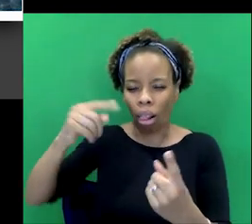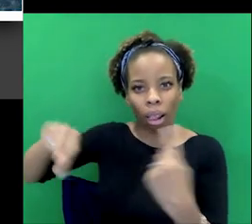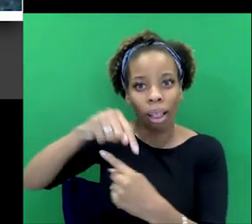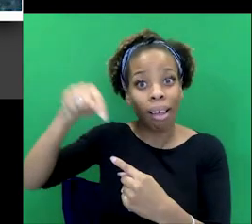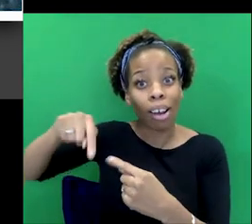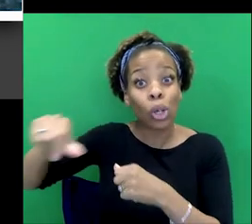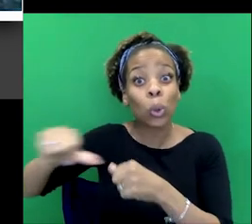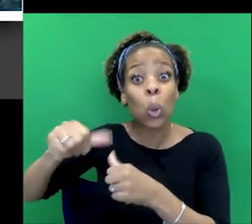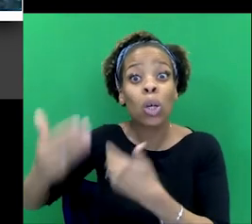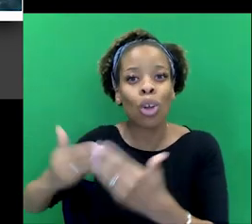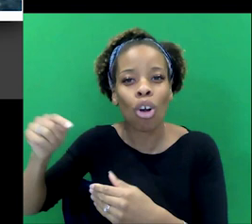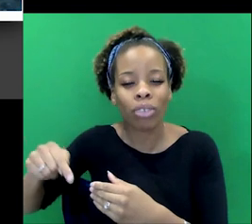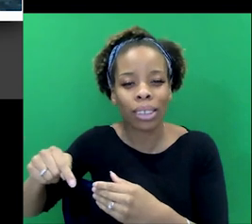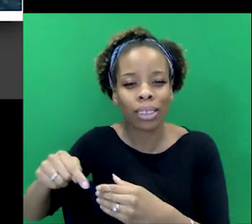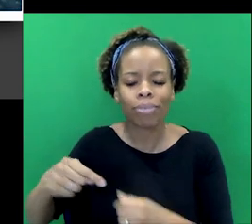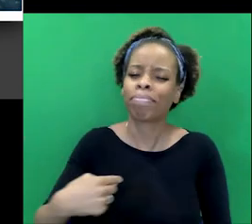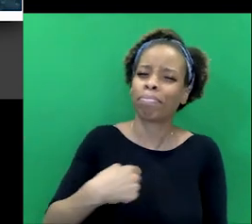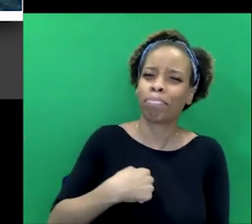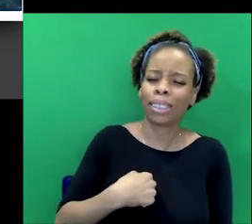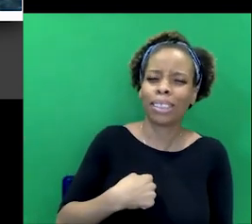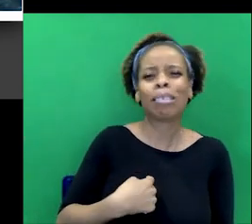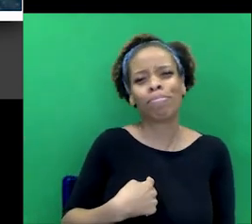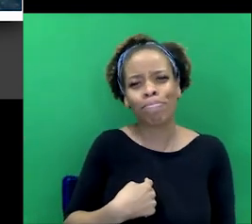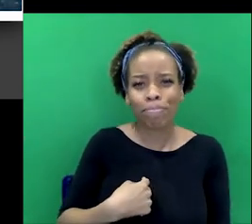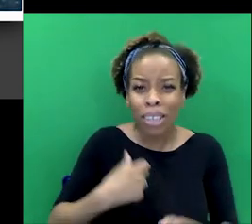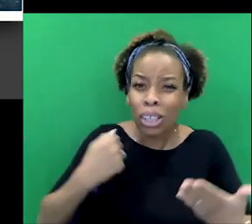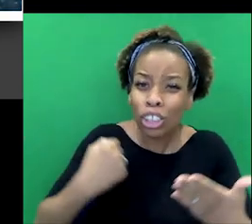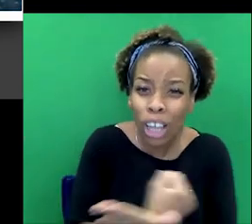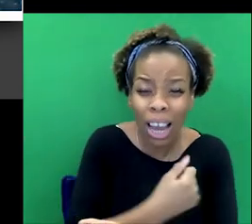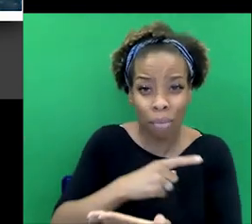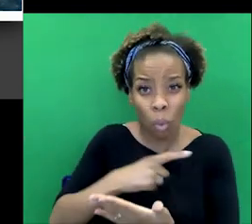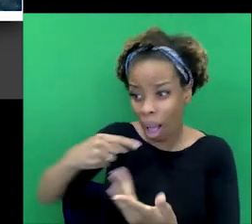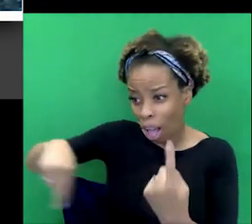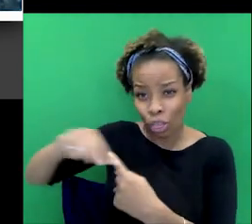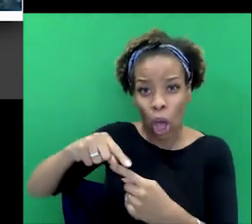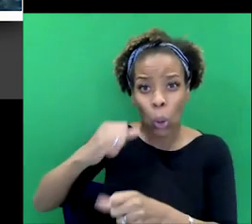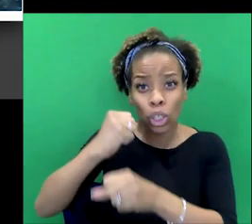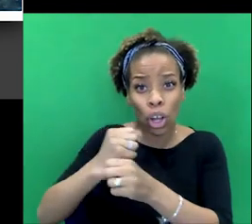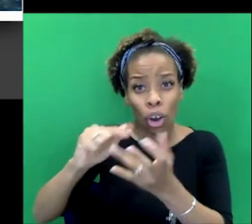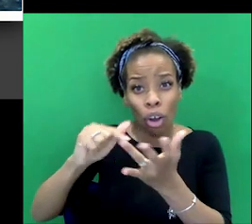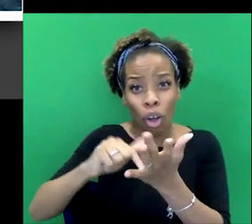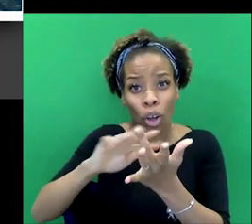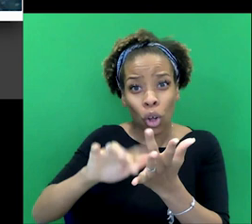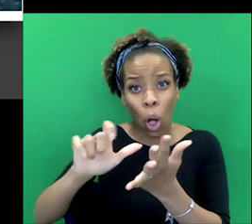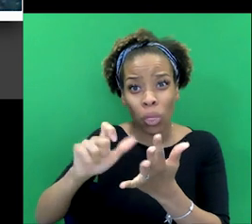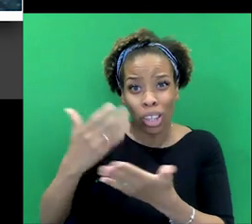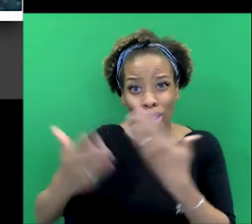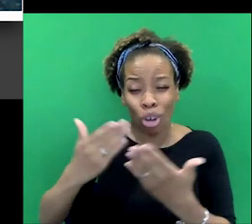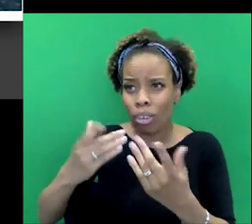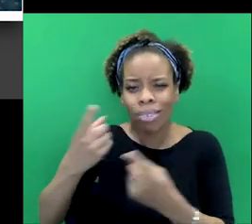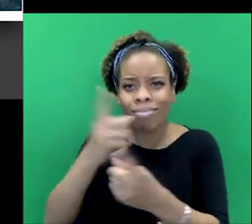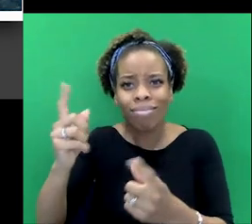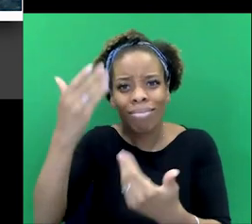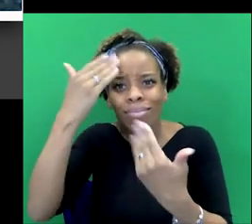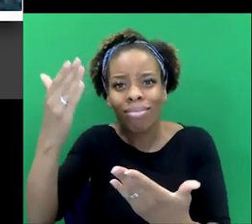Um, you know, I think it's a shame in a way that the Gothic stories are overlooked compared to the Sherlock stories because he